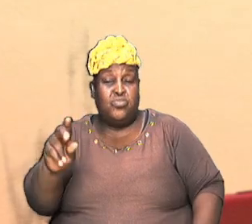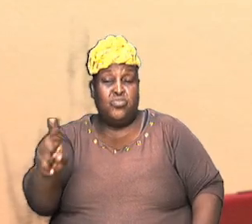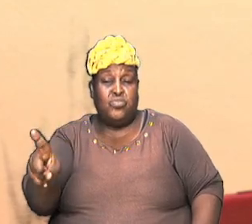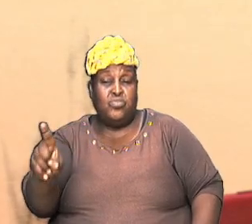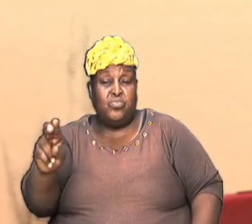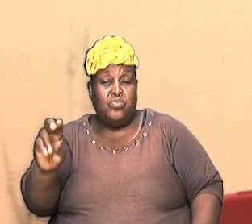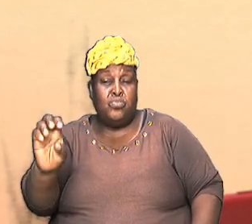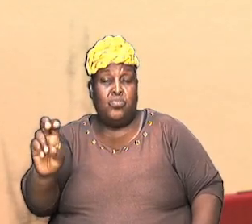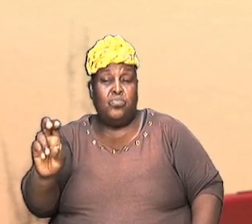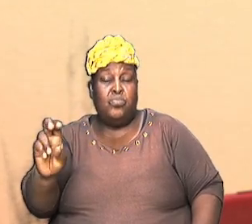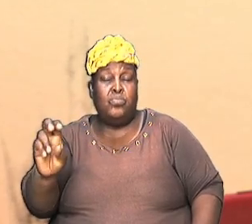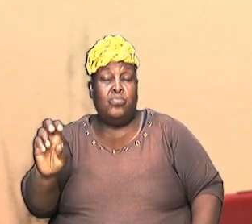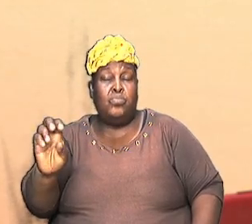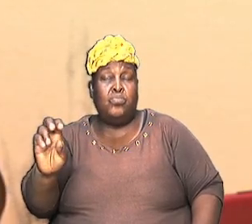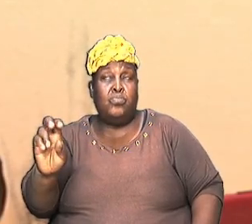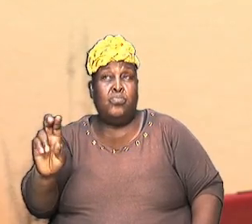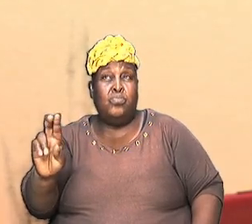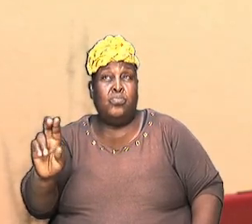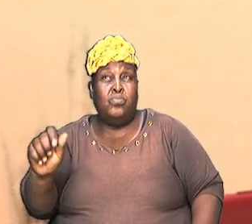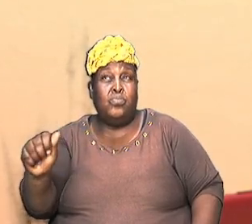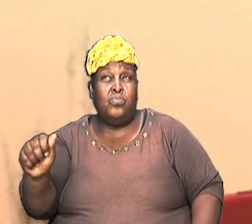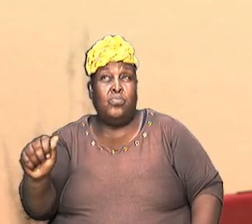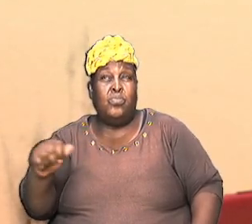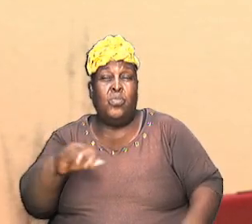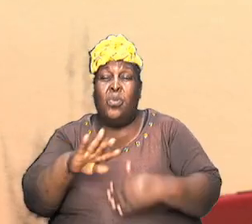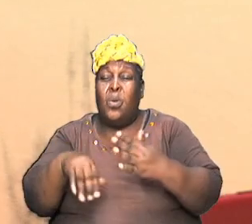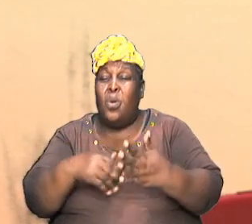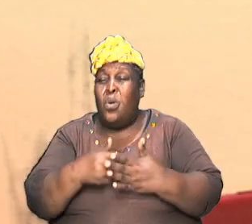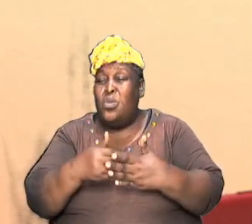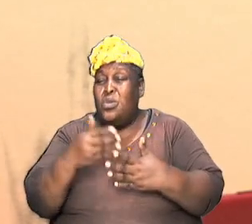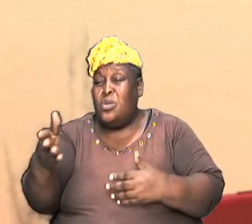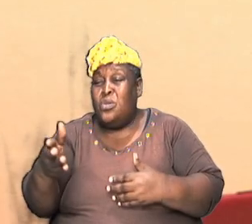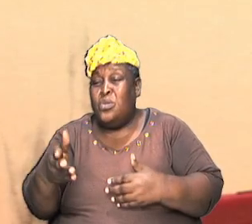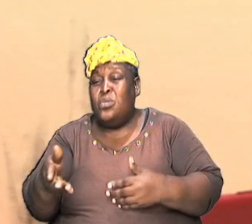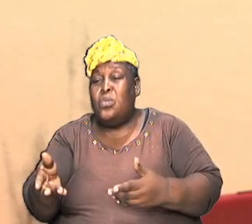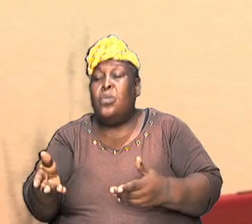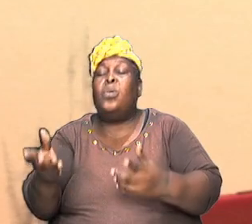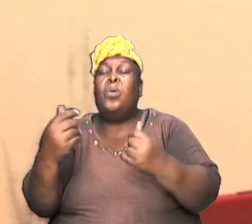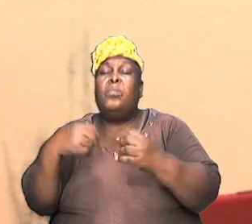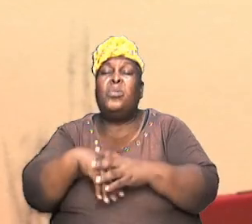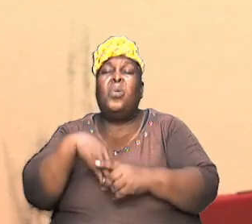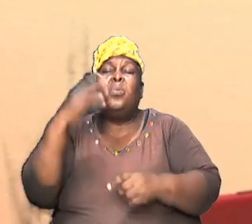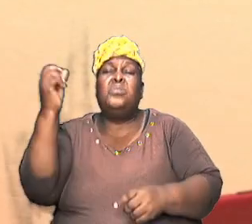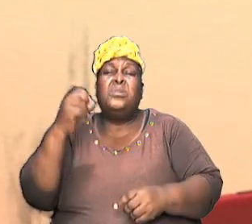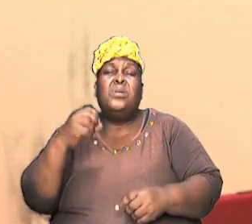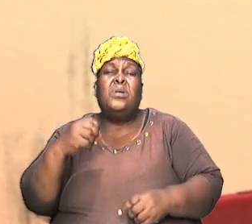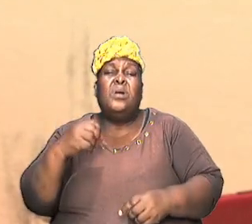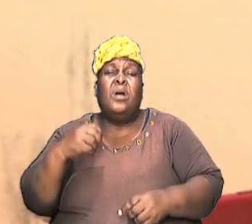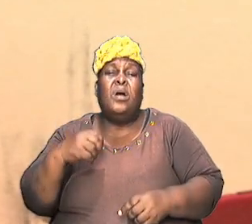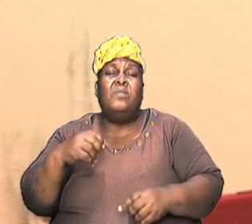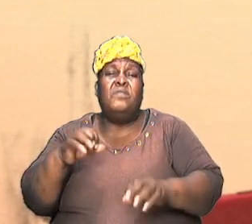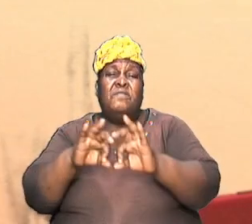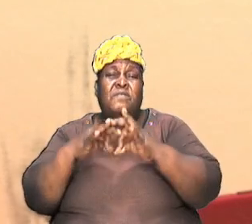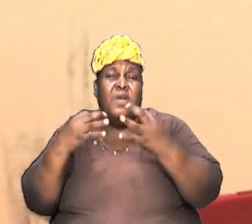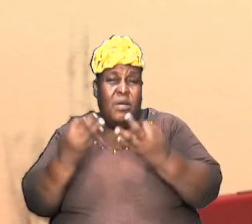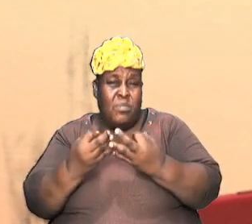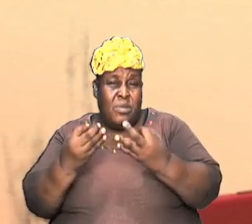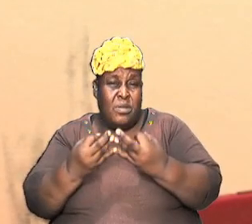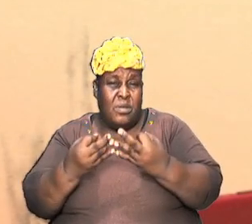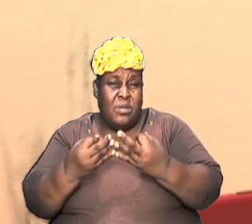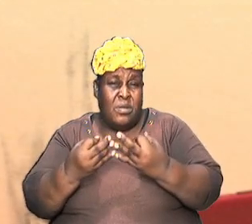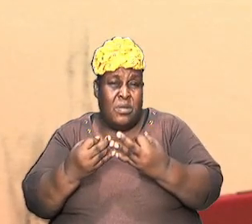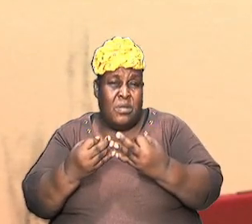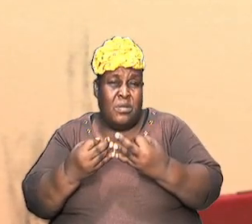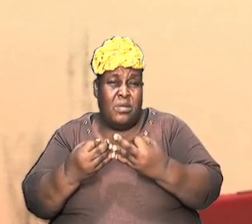and all these were coming out of the bowels of Jacob whose name was changed to Israel